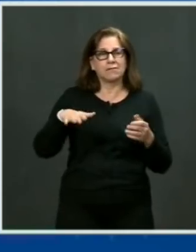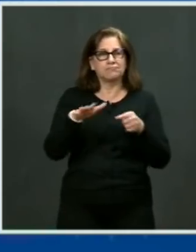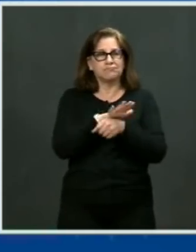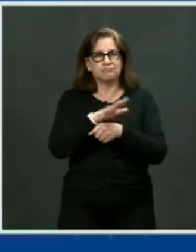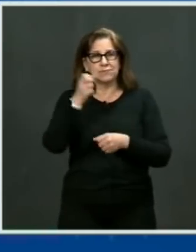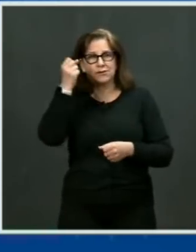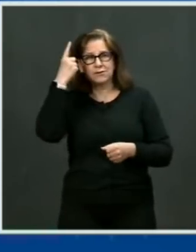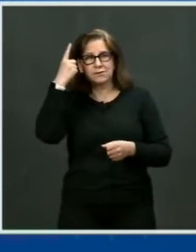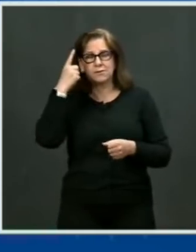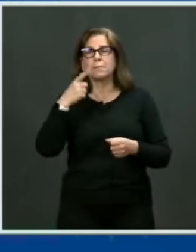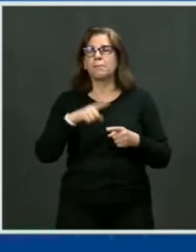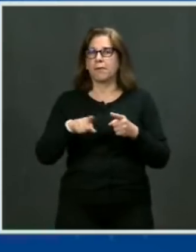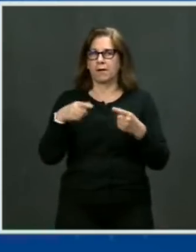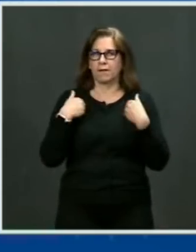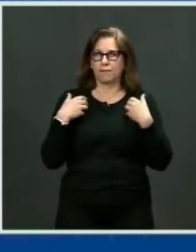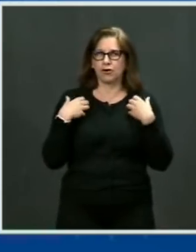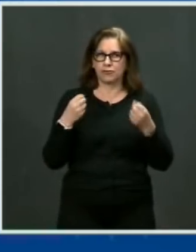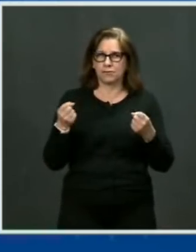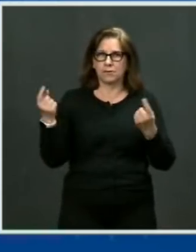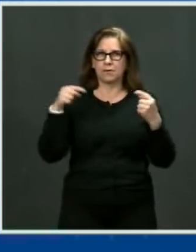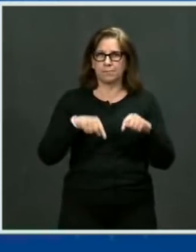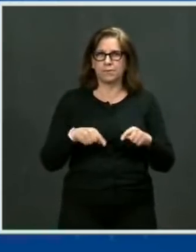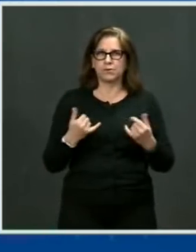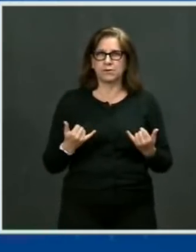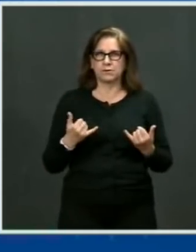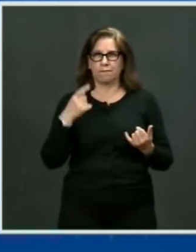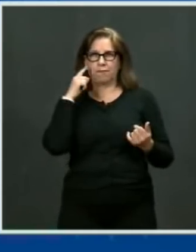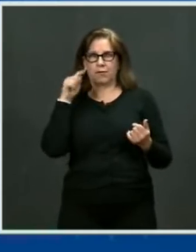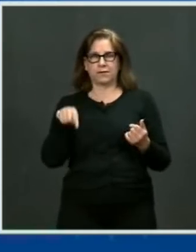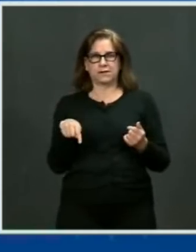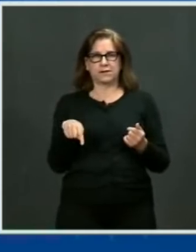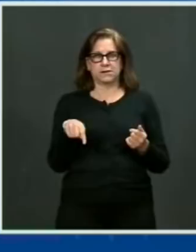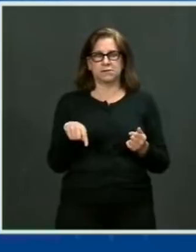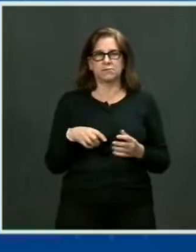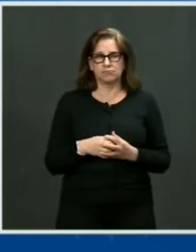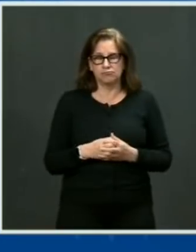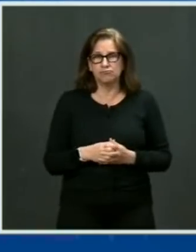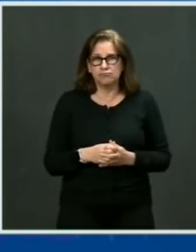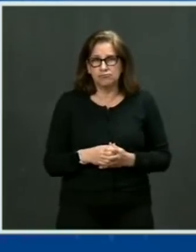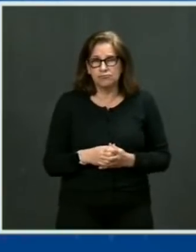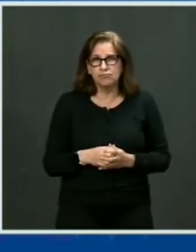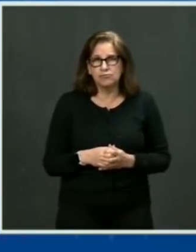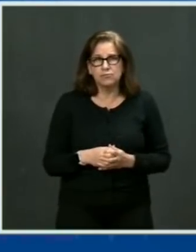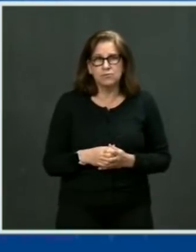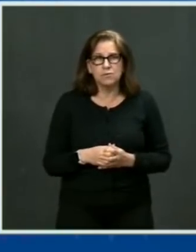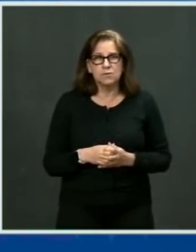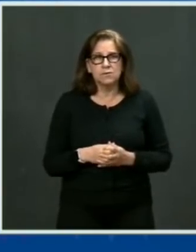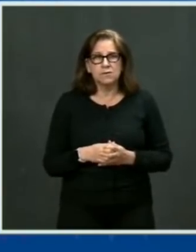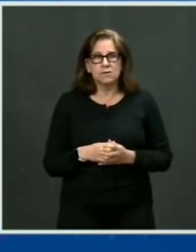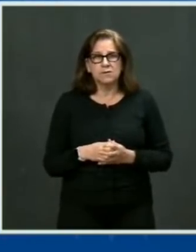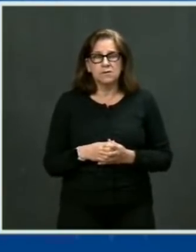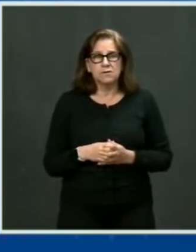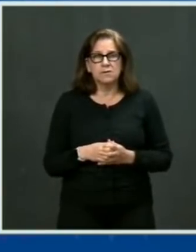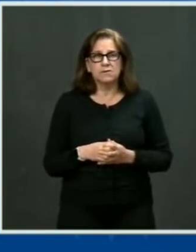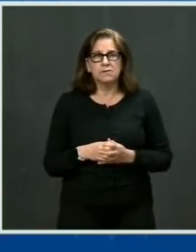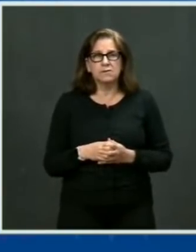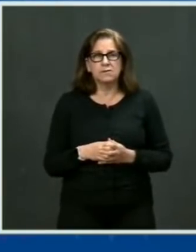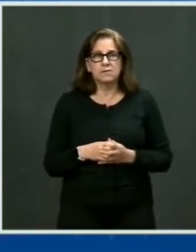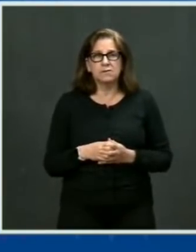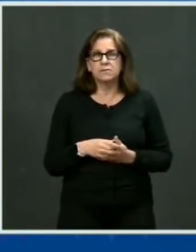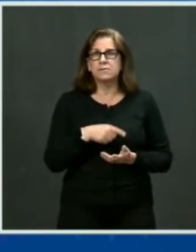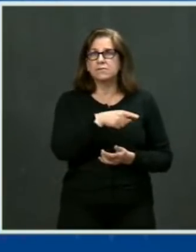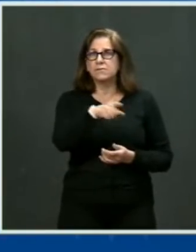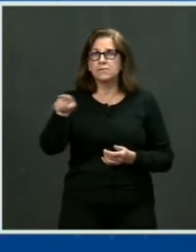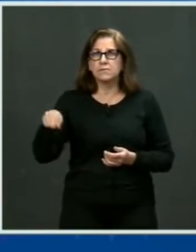event like this. They're absolutely, absolutely determined to make change. But